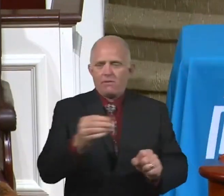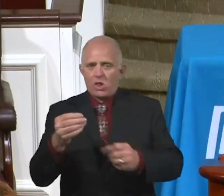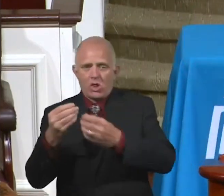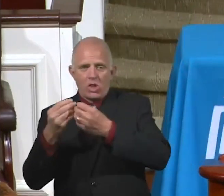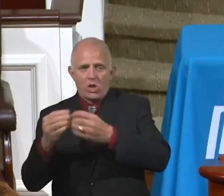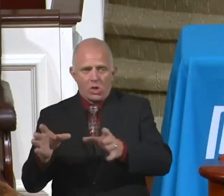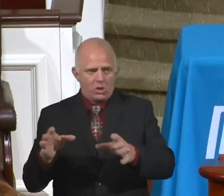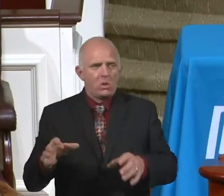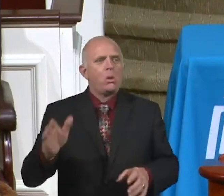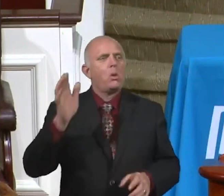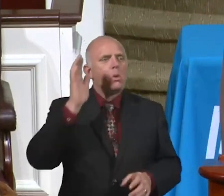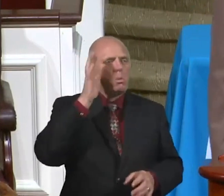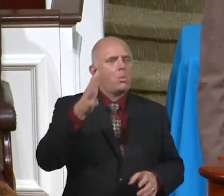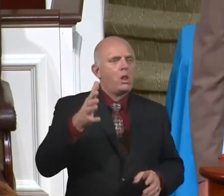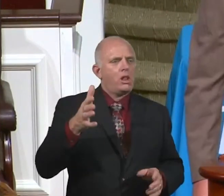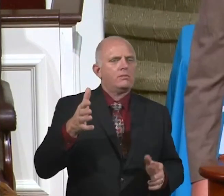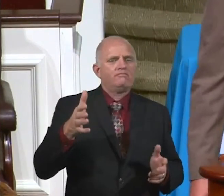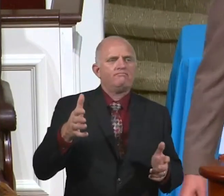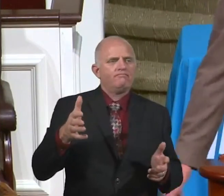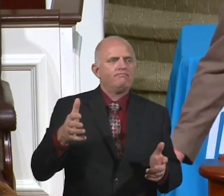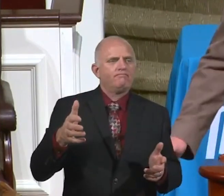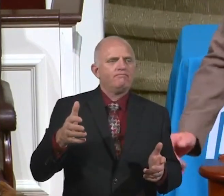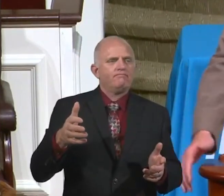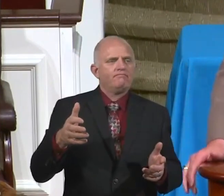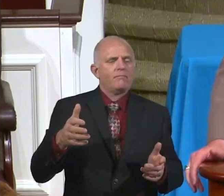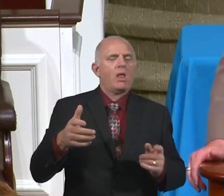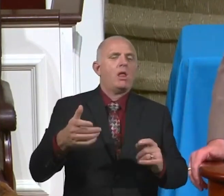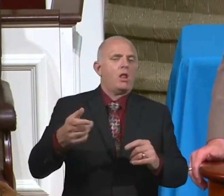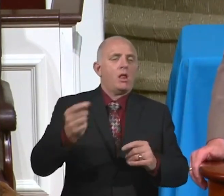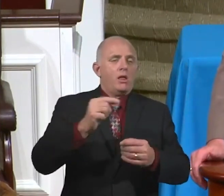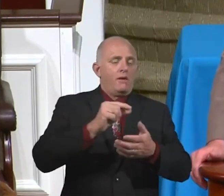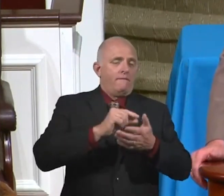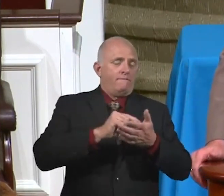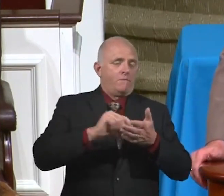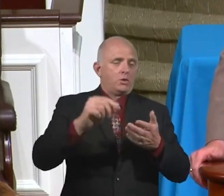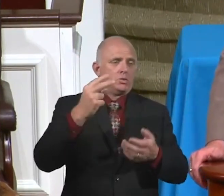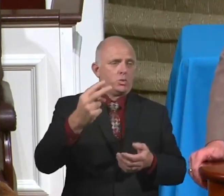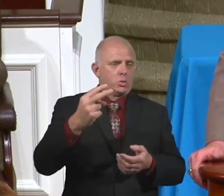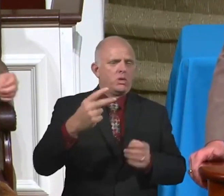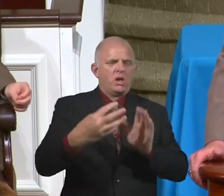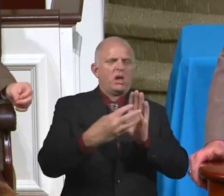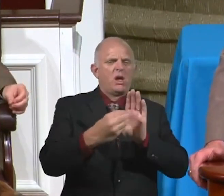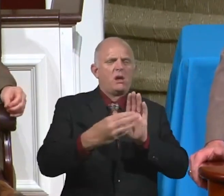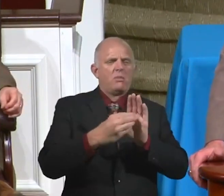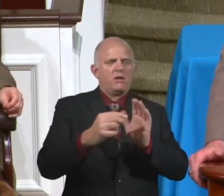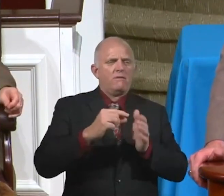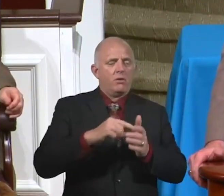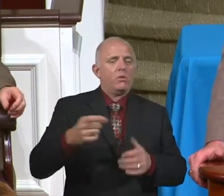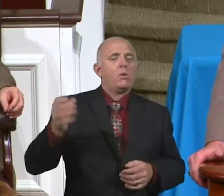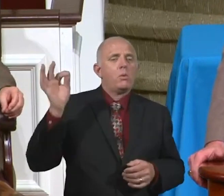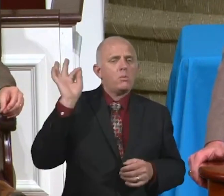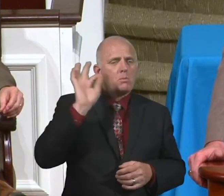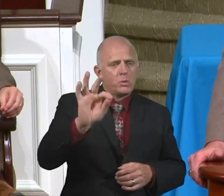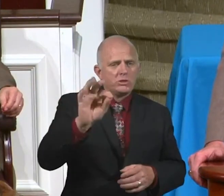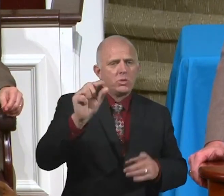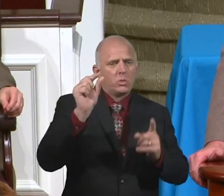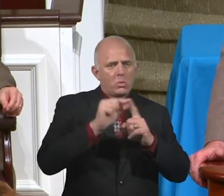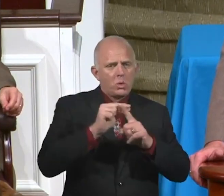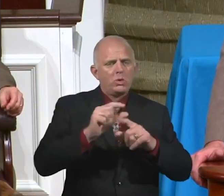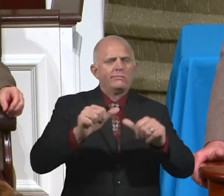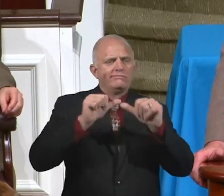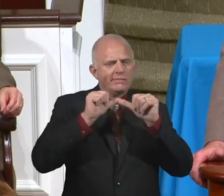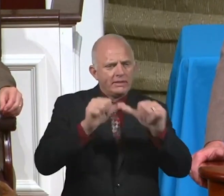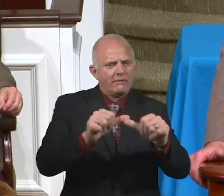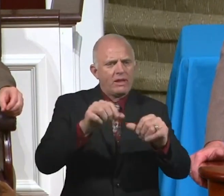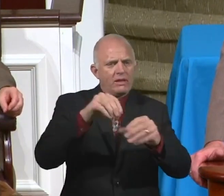Lost at the great fight thrown in judgment. Then verse number two, read out loud with me. Preach the word, be instant, out